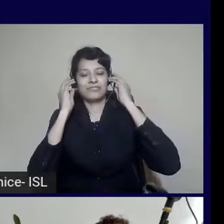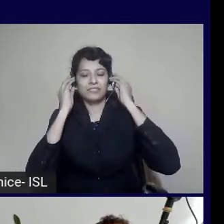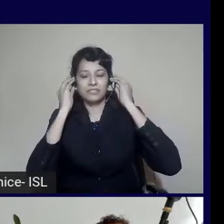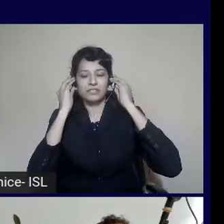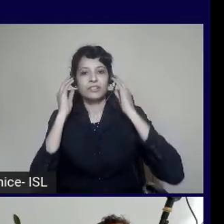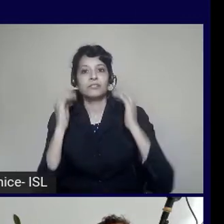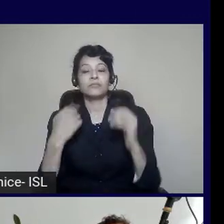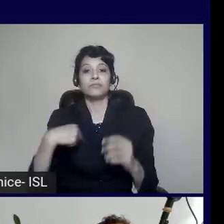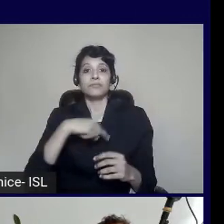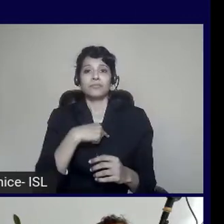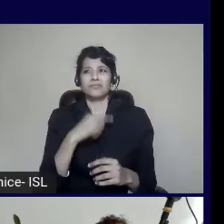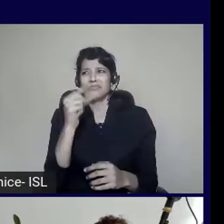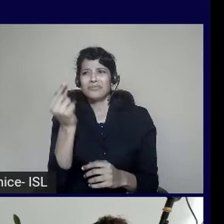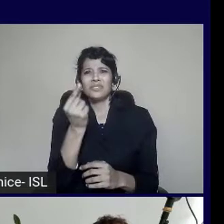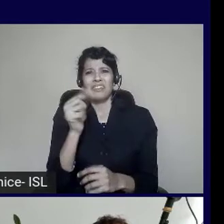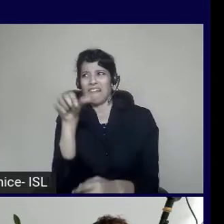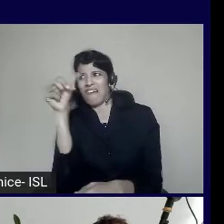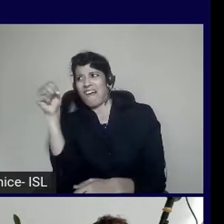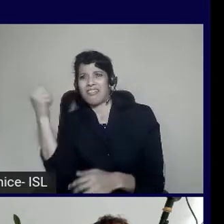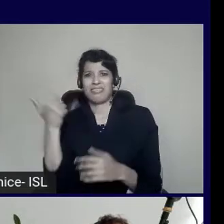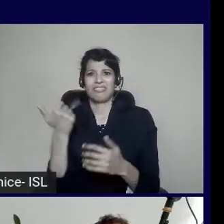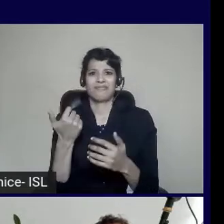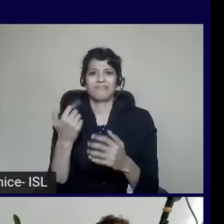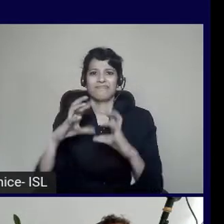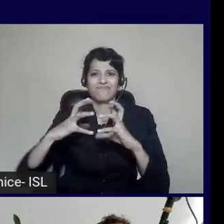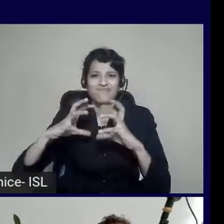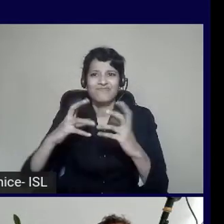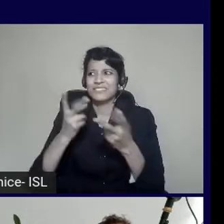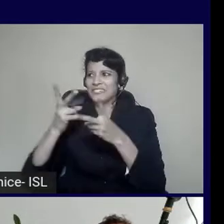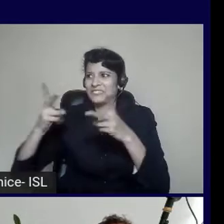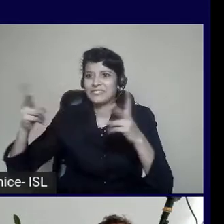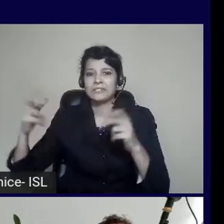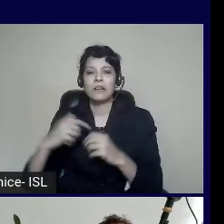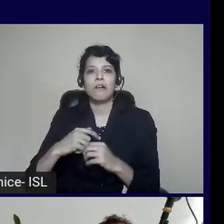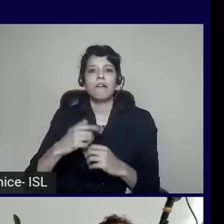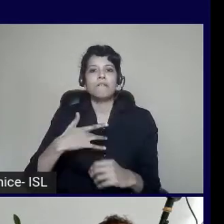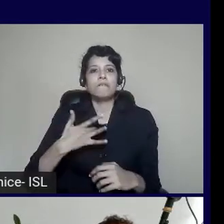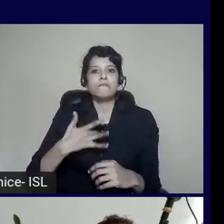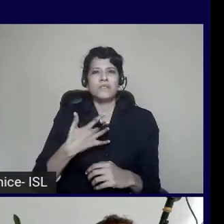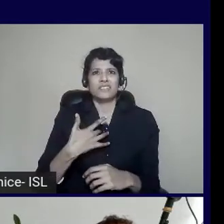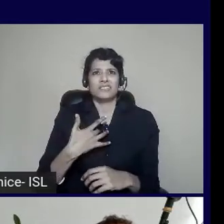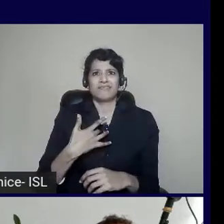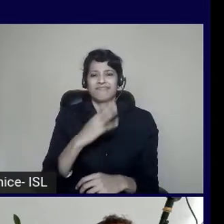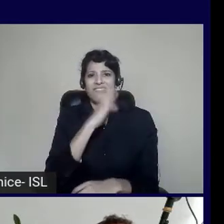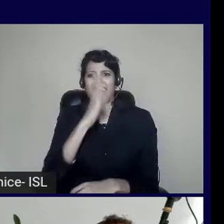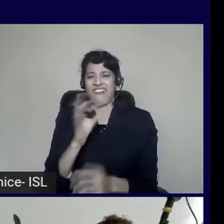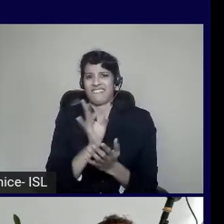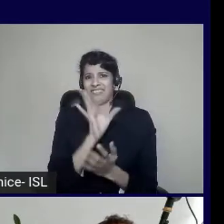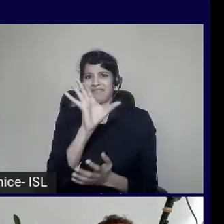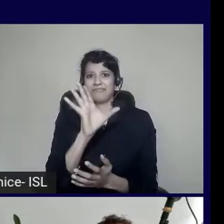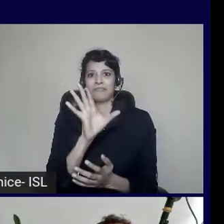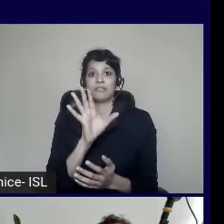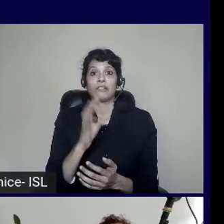You're going to not only lose your customers, but you're going to actually hurt your customers.